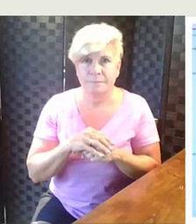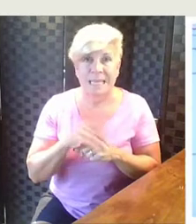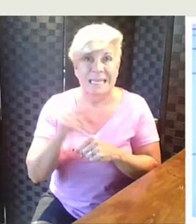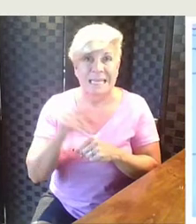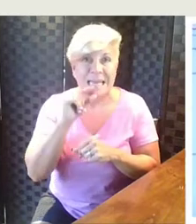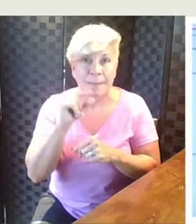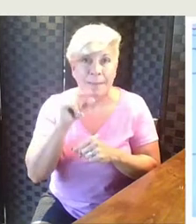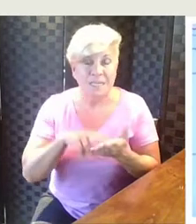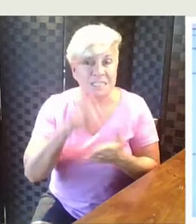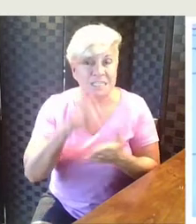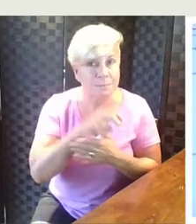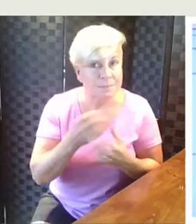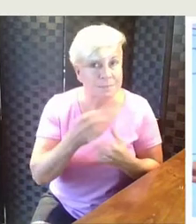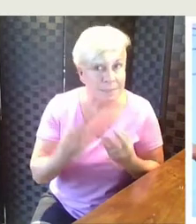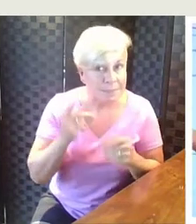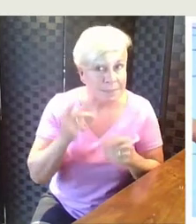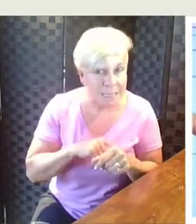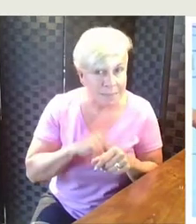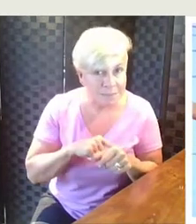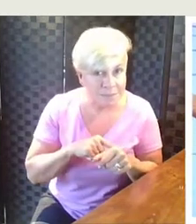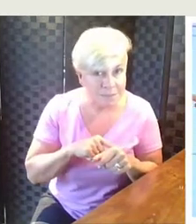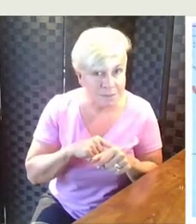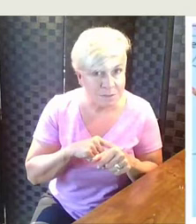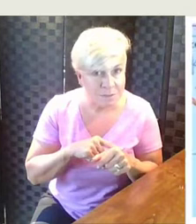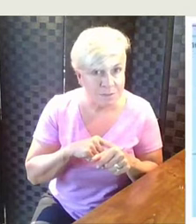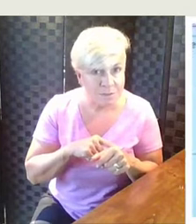Gabby only jumped into the pool how many times?